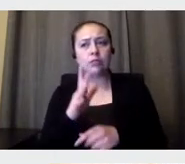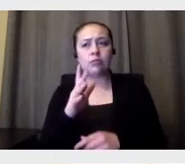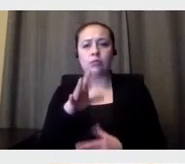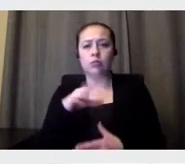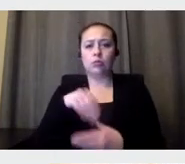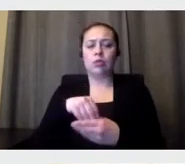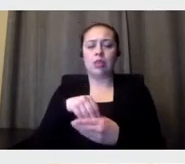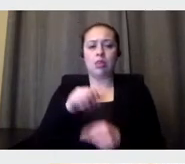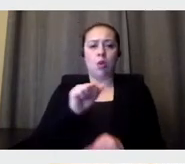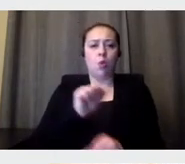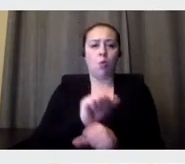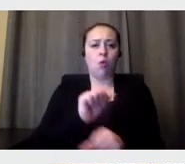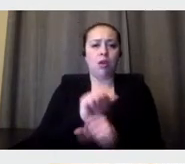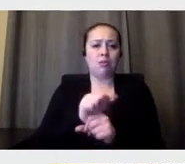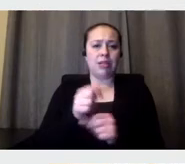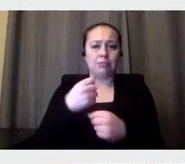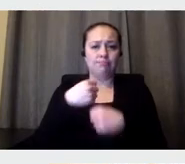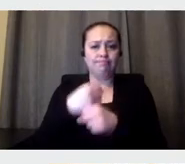work that's made there?